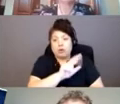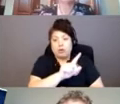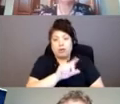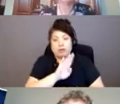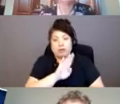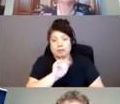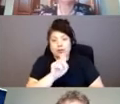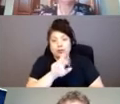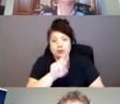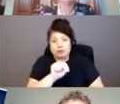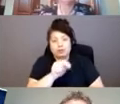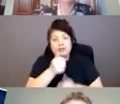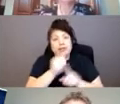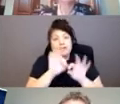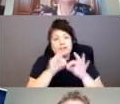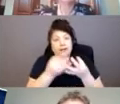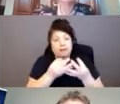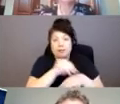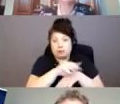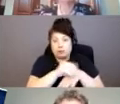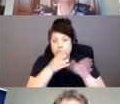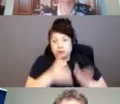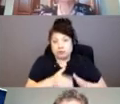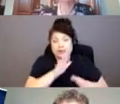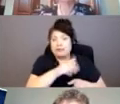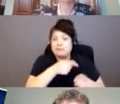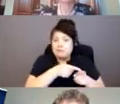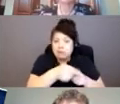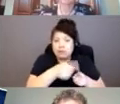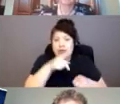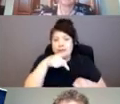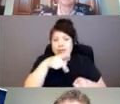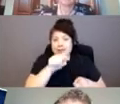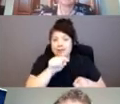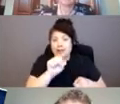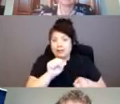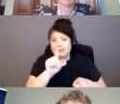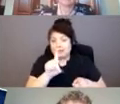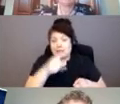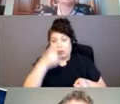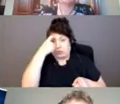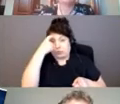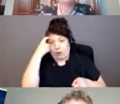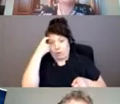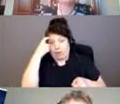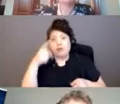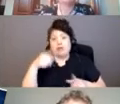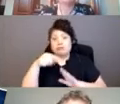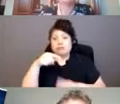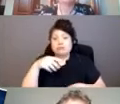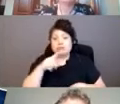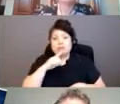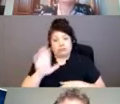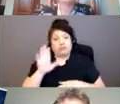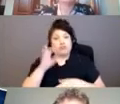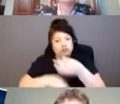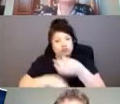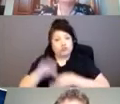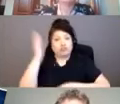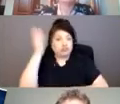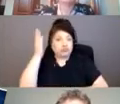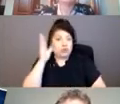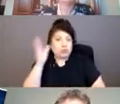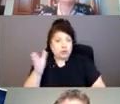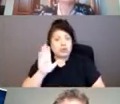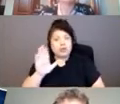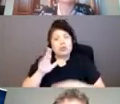family counsellor, counsellor specializing in PTSD and complex traumas step in to speak. Muriel will be able to give us a very unique look at